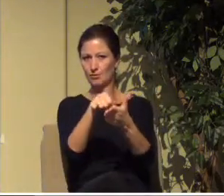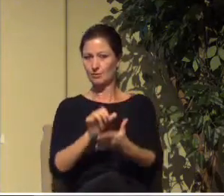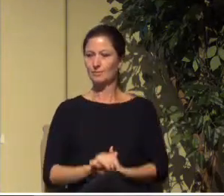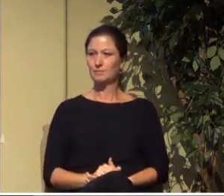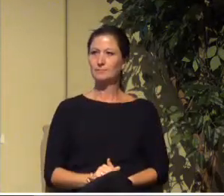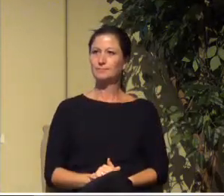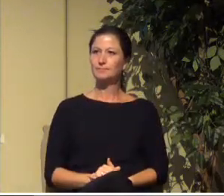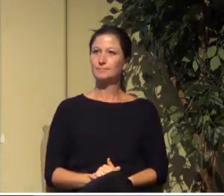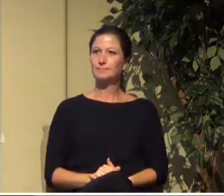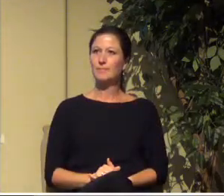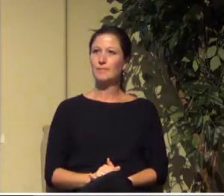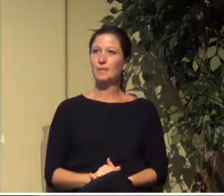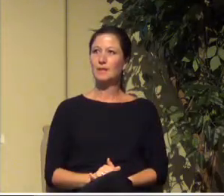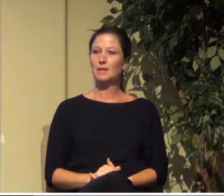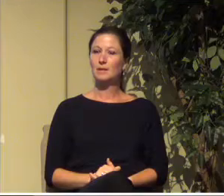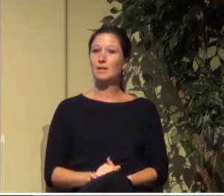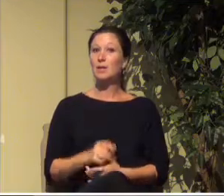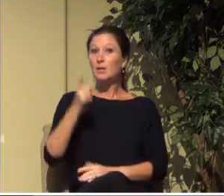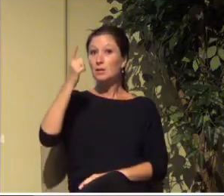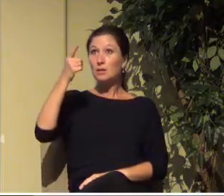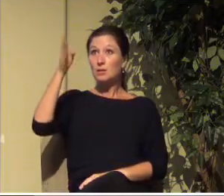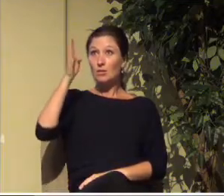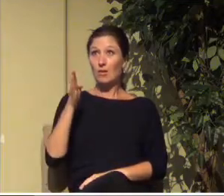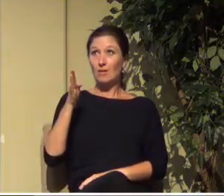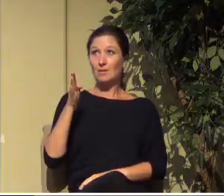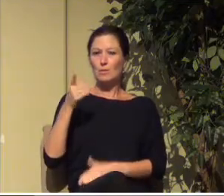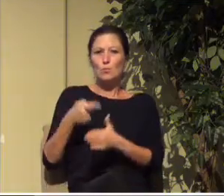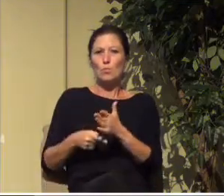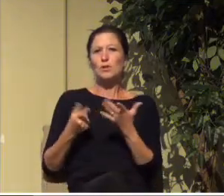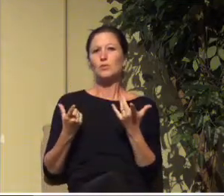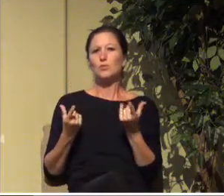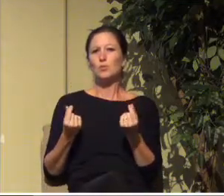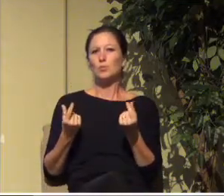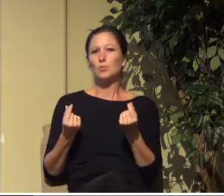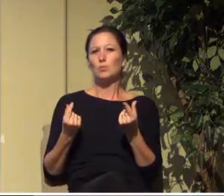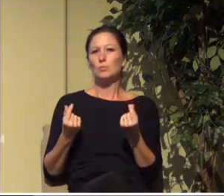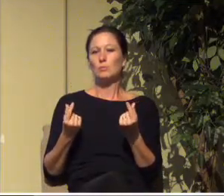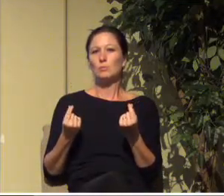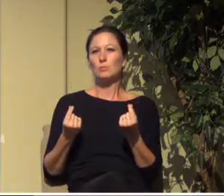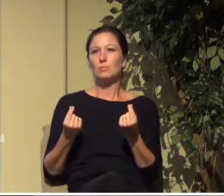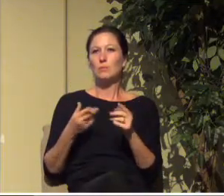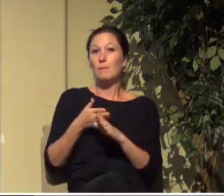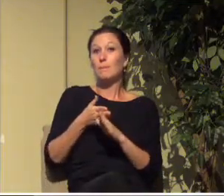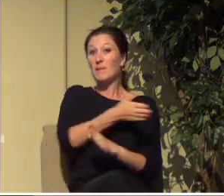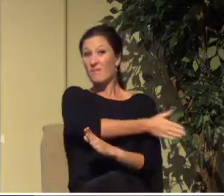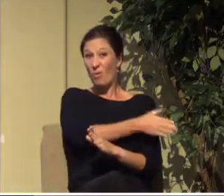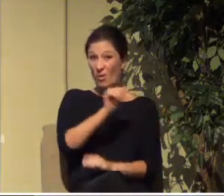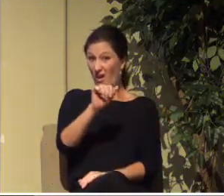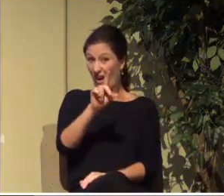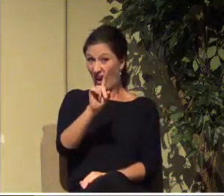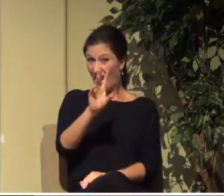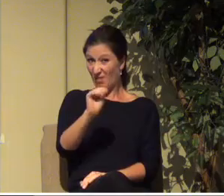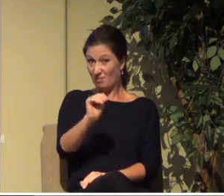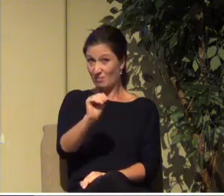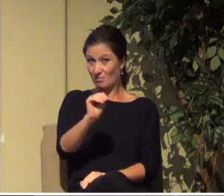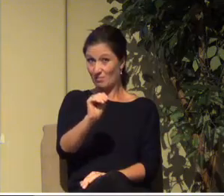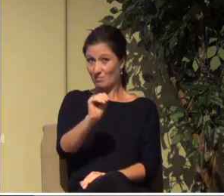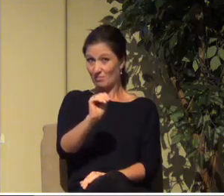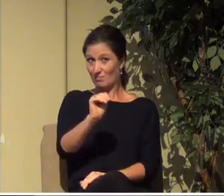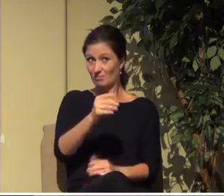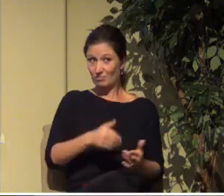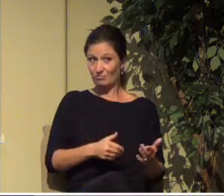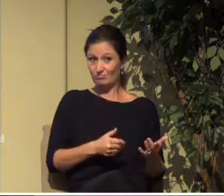is simply talking about what God has done before any atom ever existed. And certainly before Adam